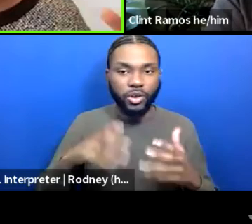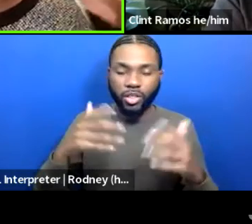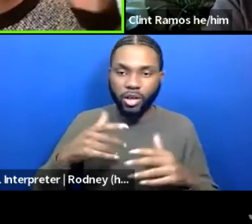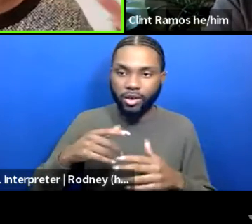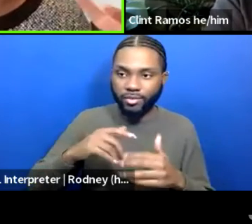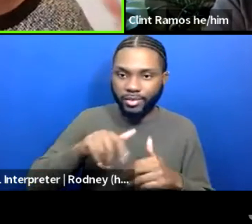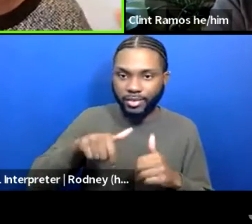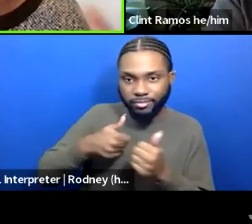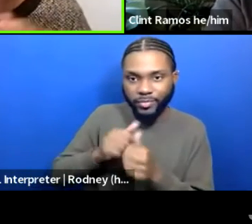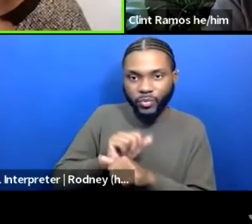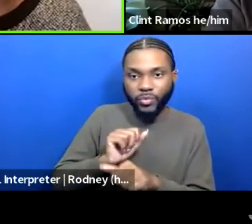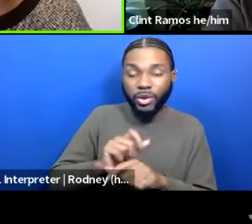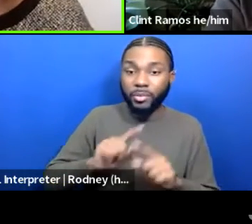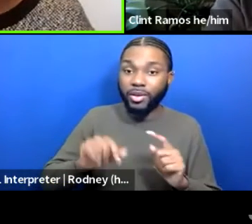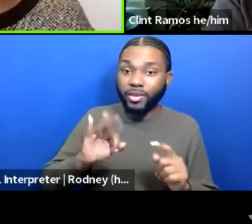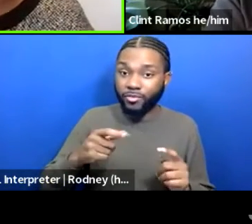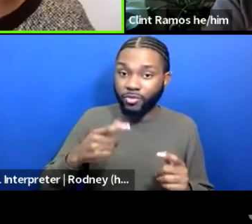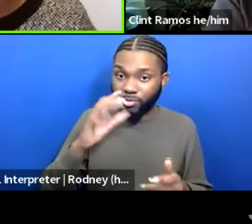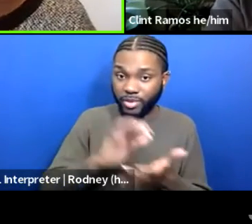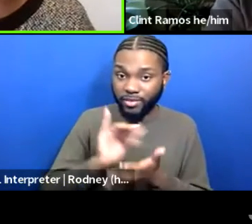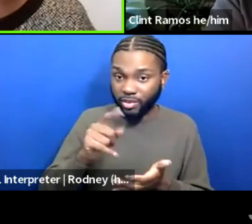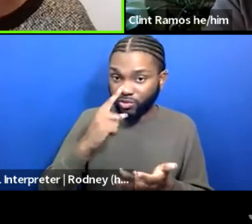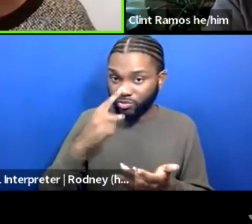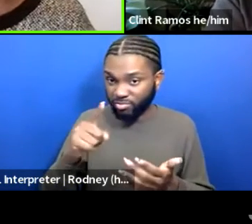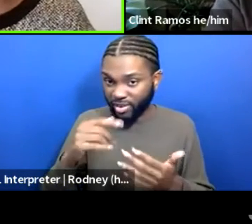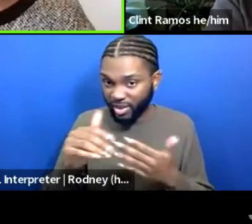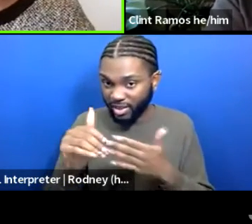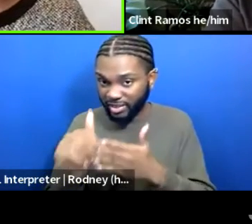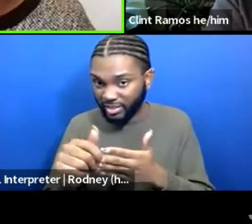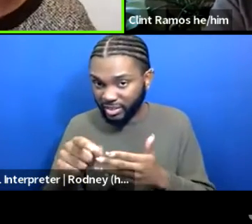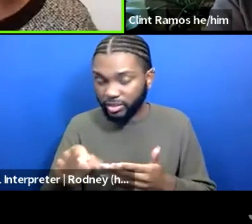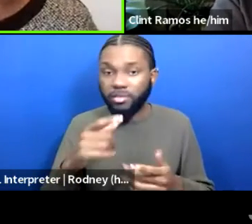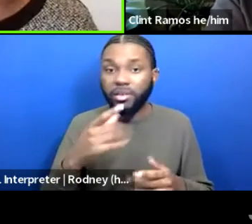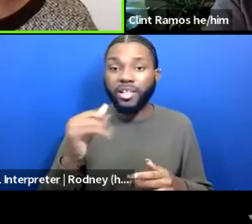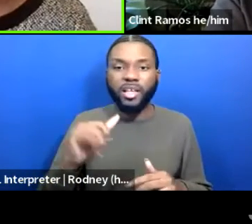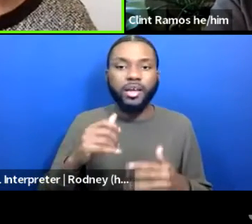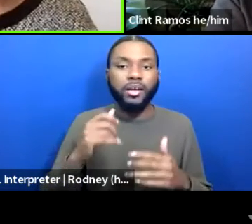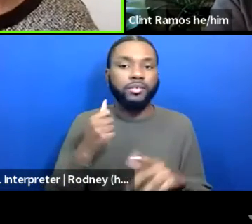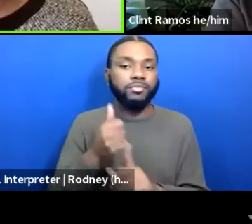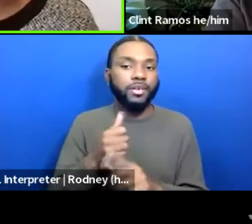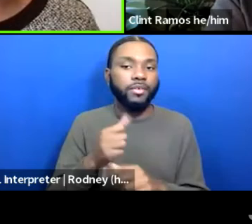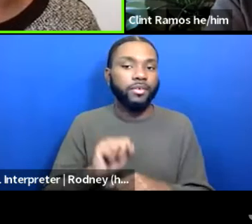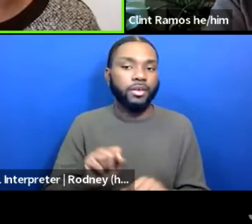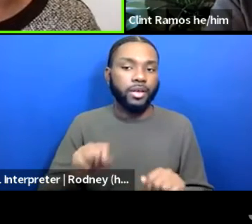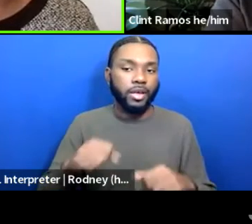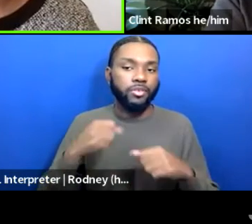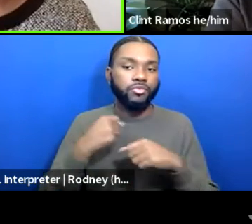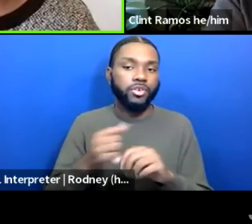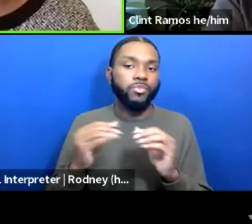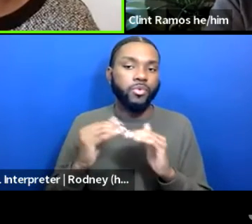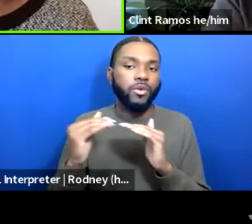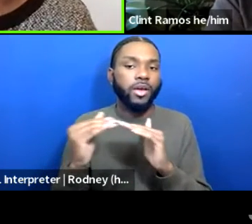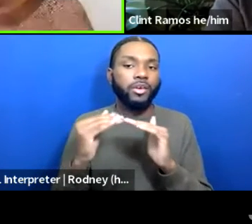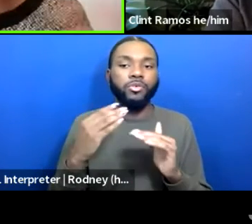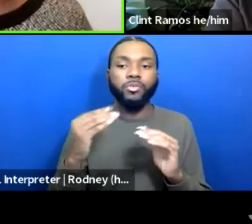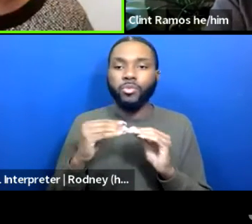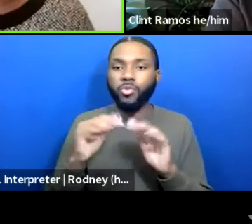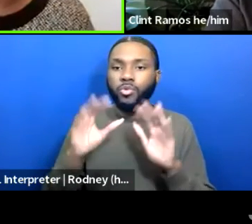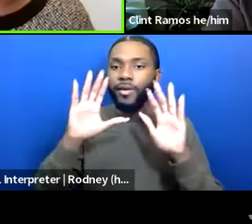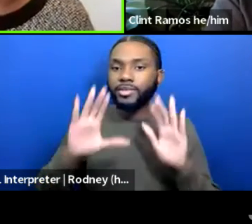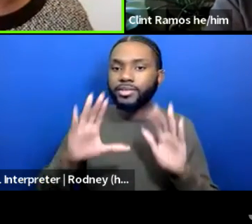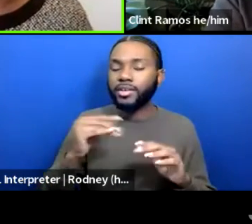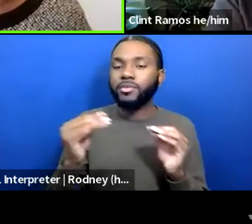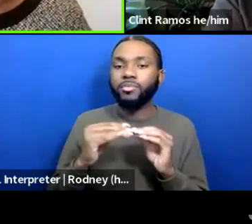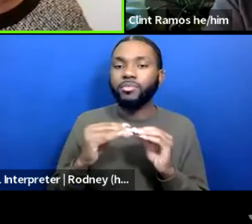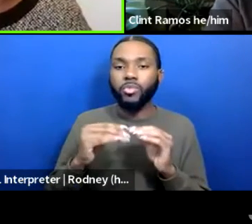believe in the thing, can you take the front lines of it? And it can lead to a more equitable, more excellent and more sustainable